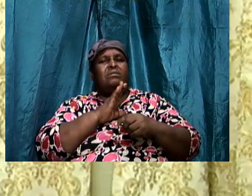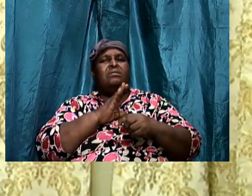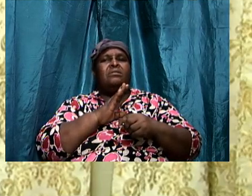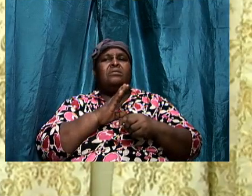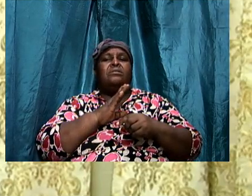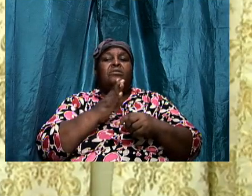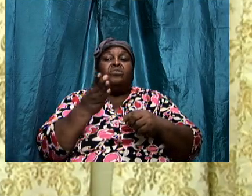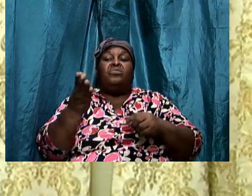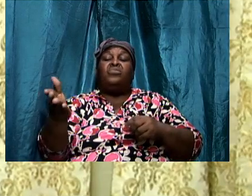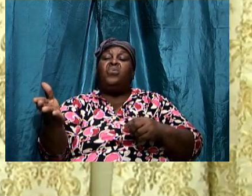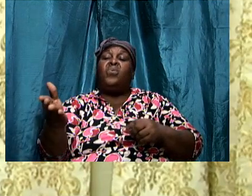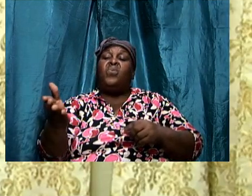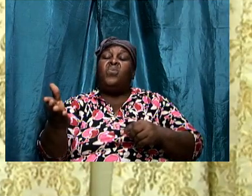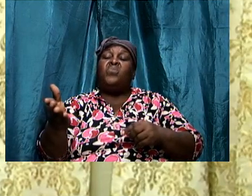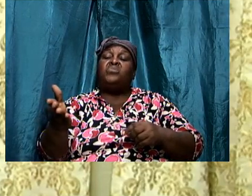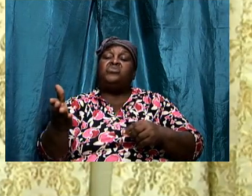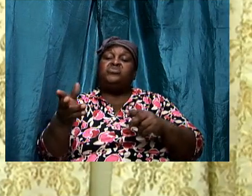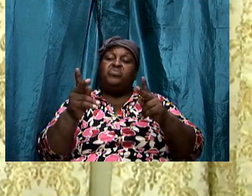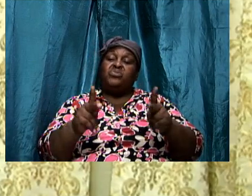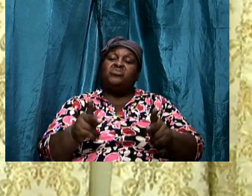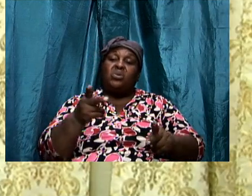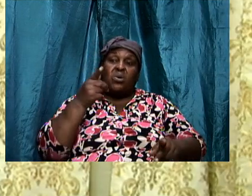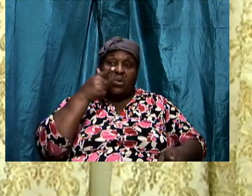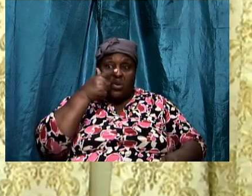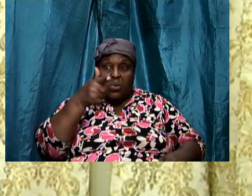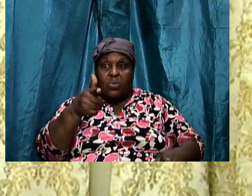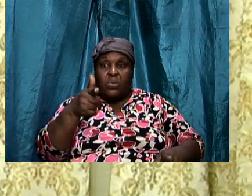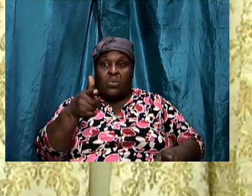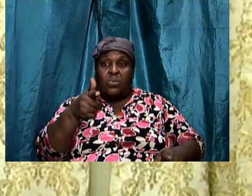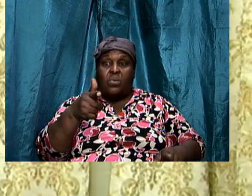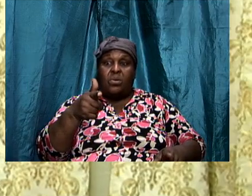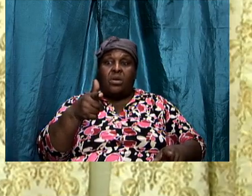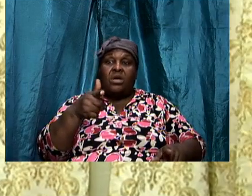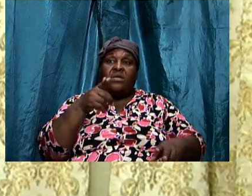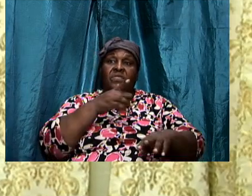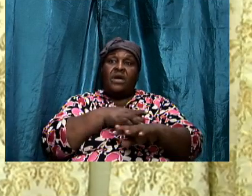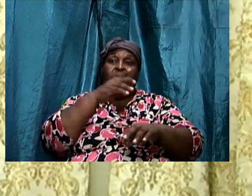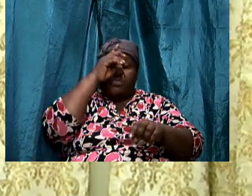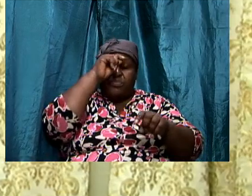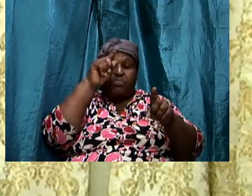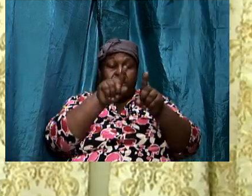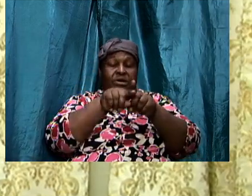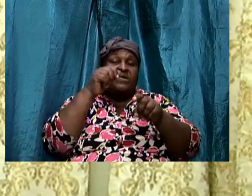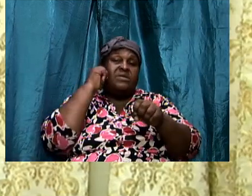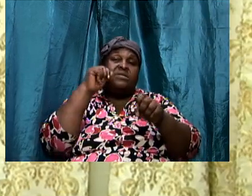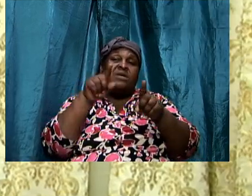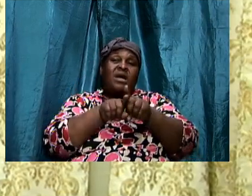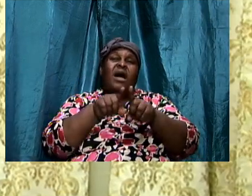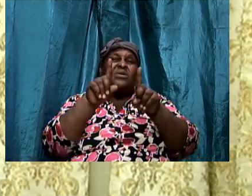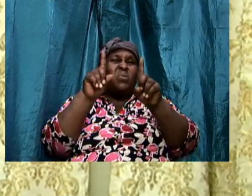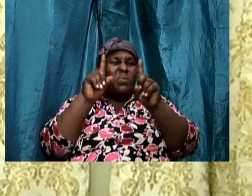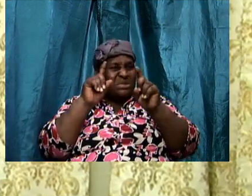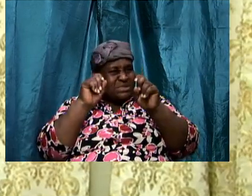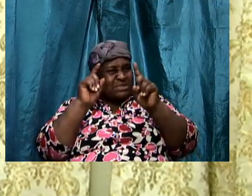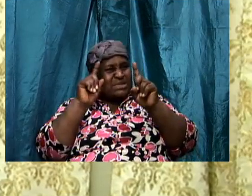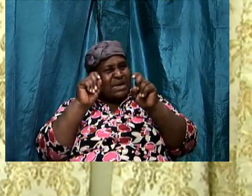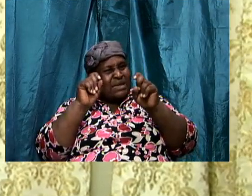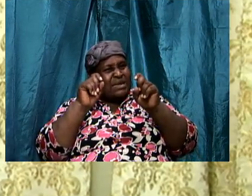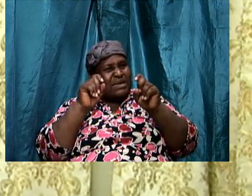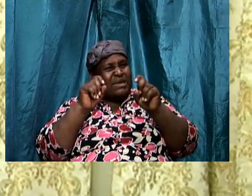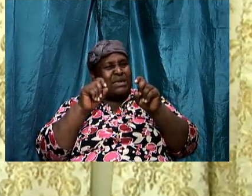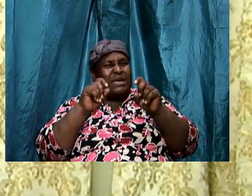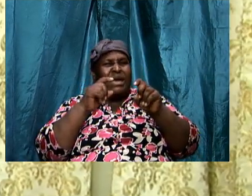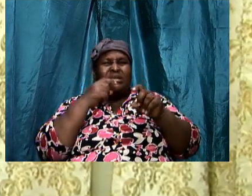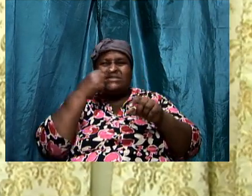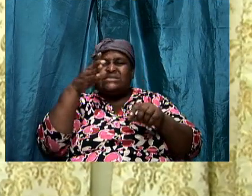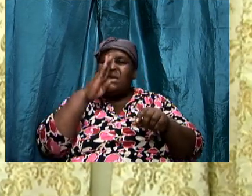look at that brother or look at that sister and and question and ridicule them